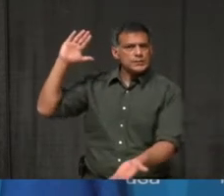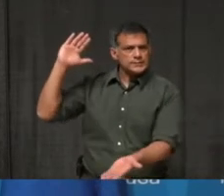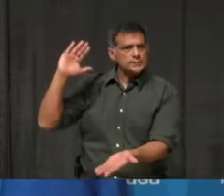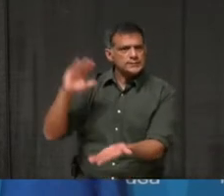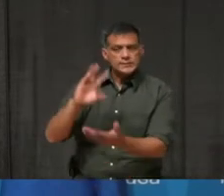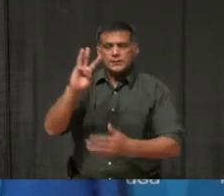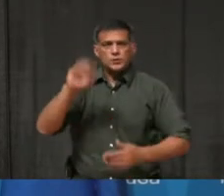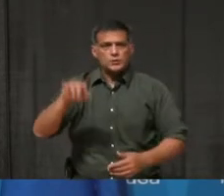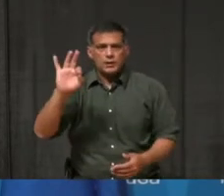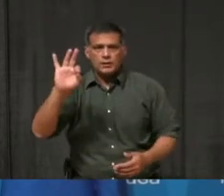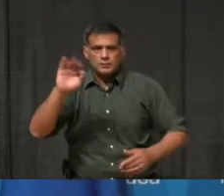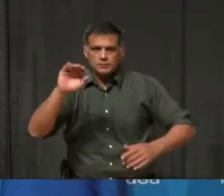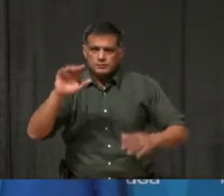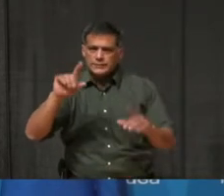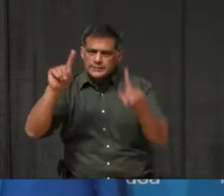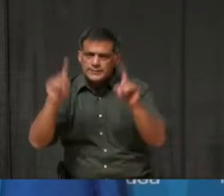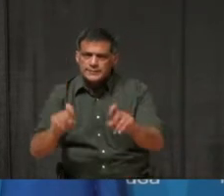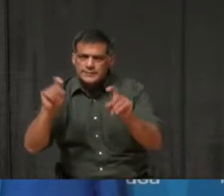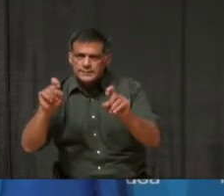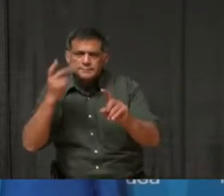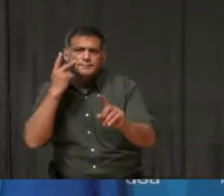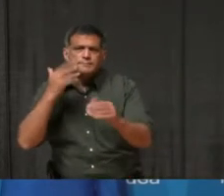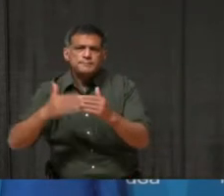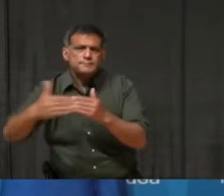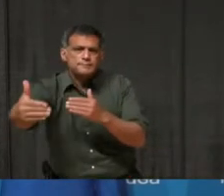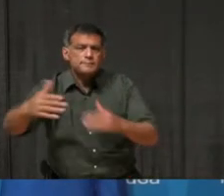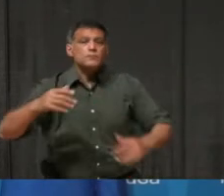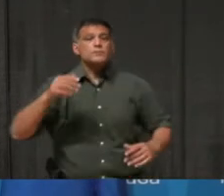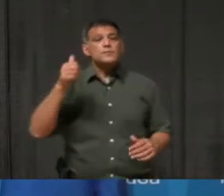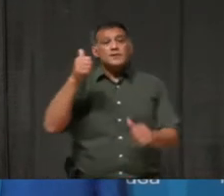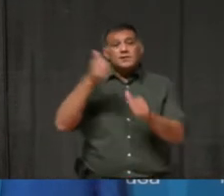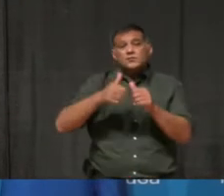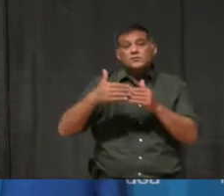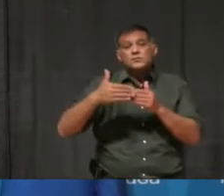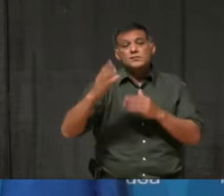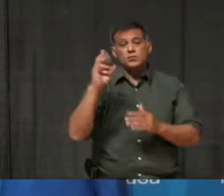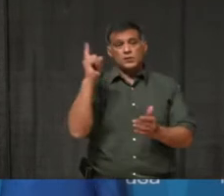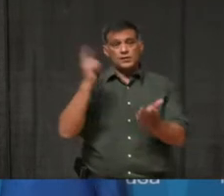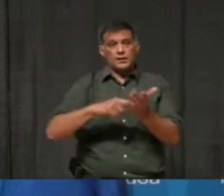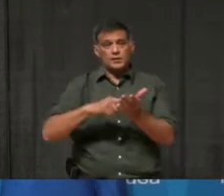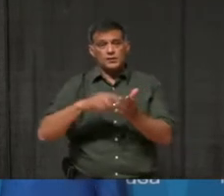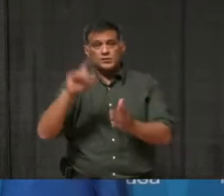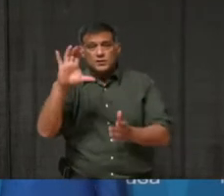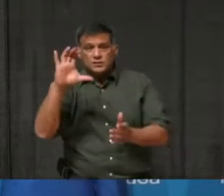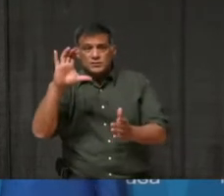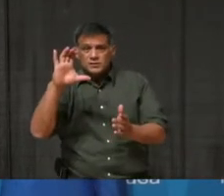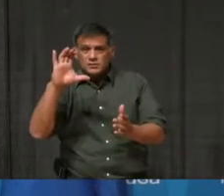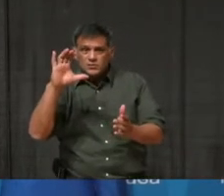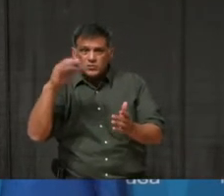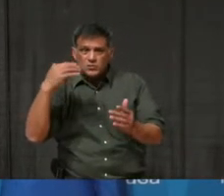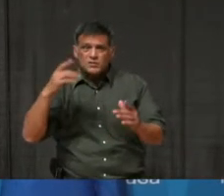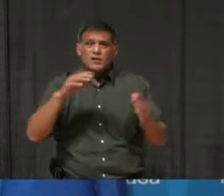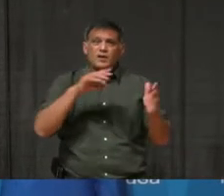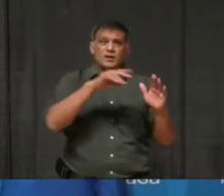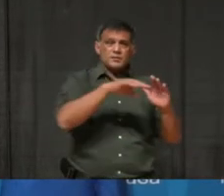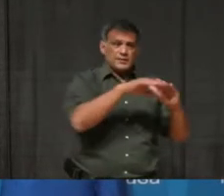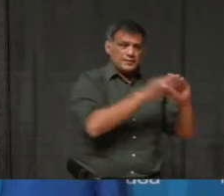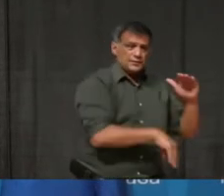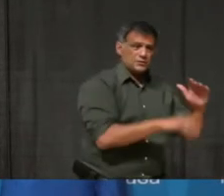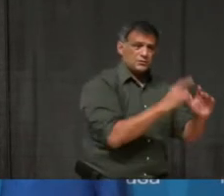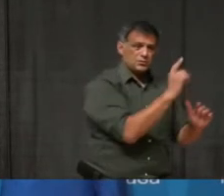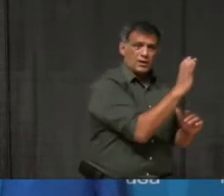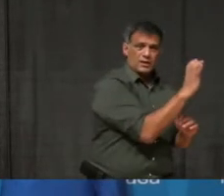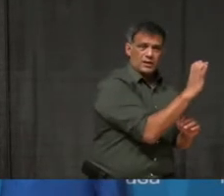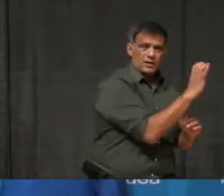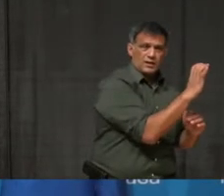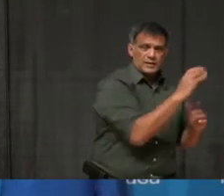cases dropping to 100 per 100,000 – that's 17 fewer per 100,000 than last week. These